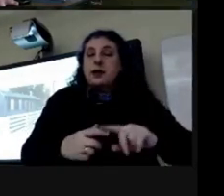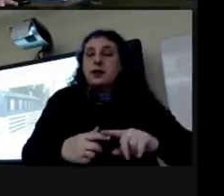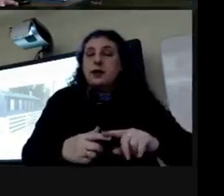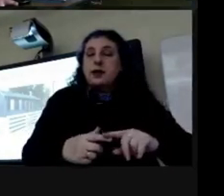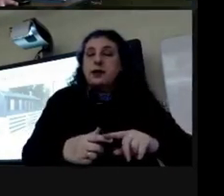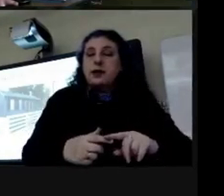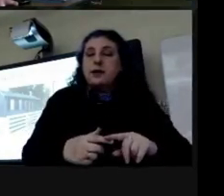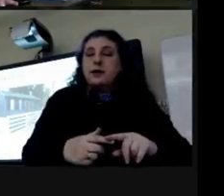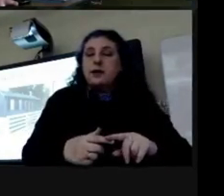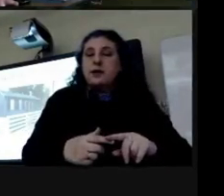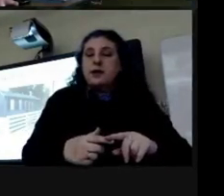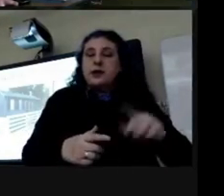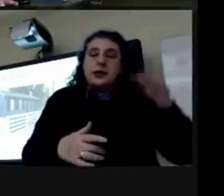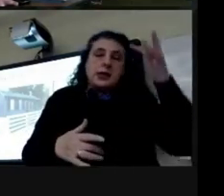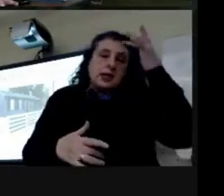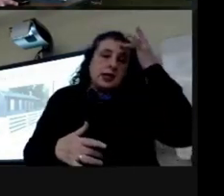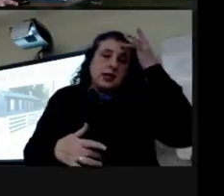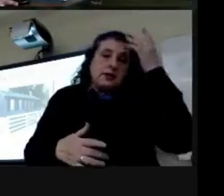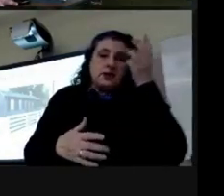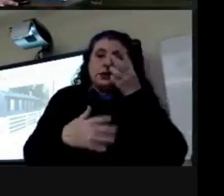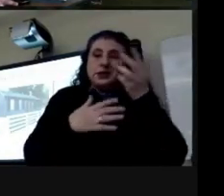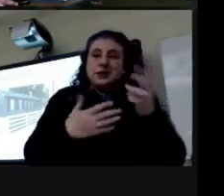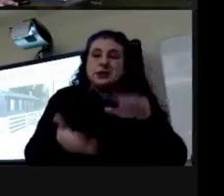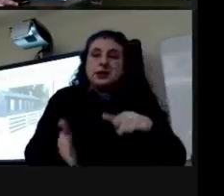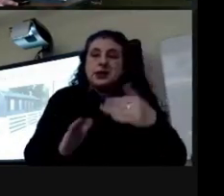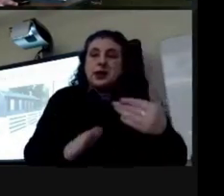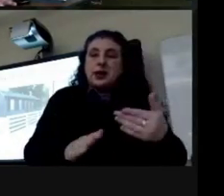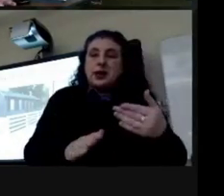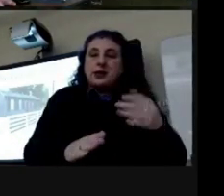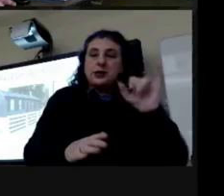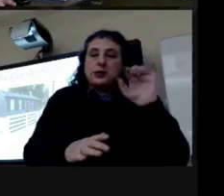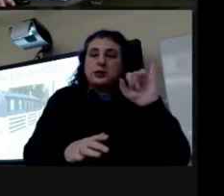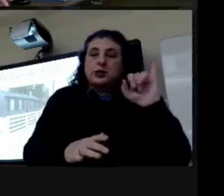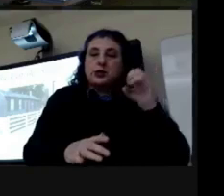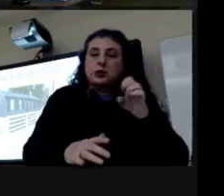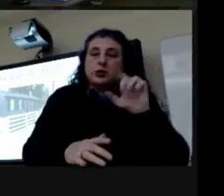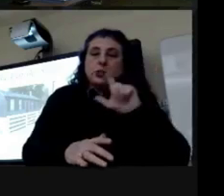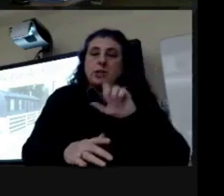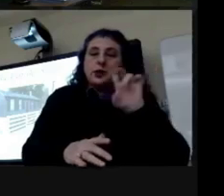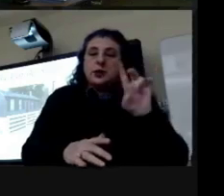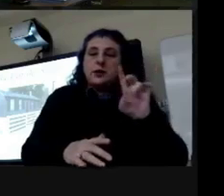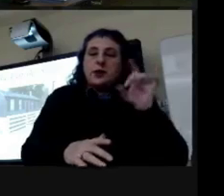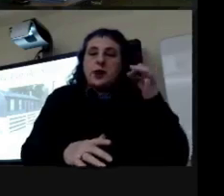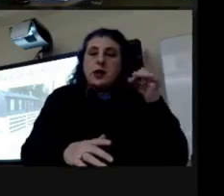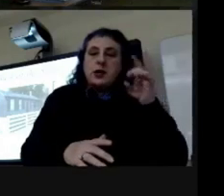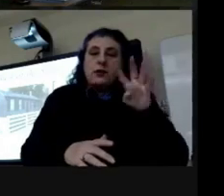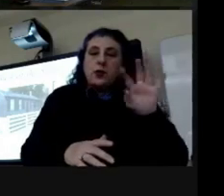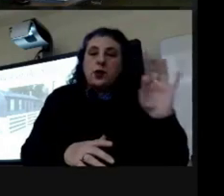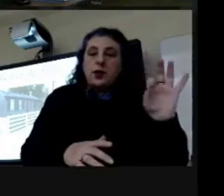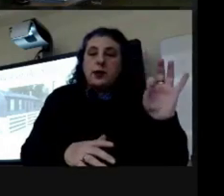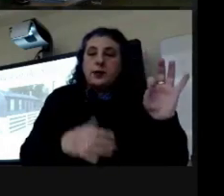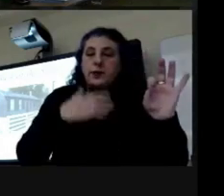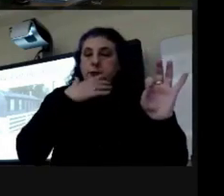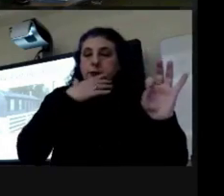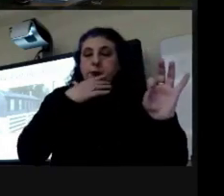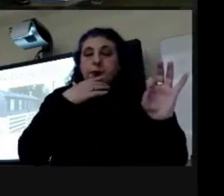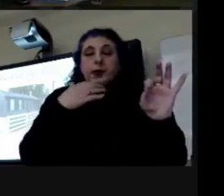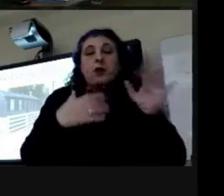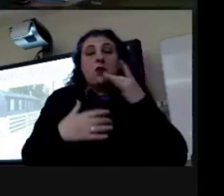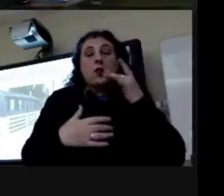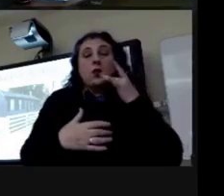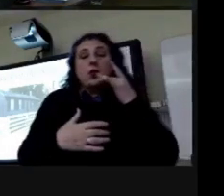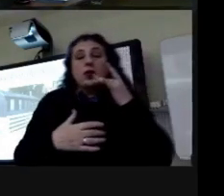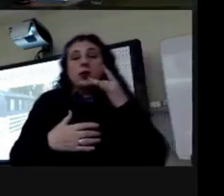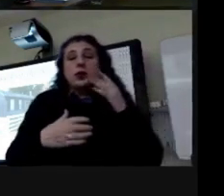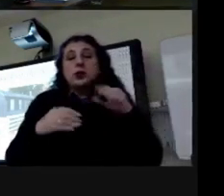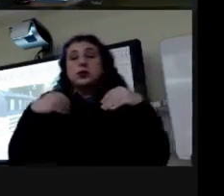after a painful illness of six weeks he died on june 27th 1849. um fortunately though the